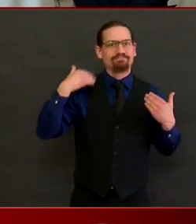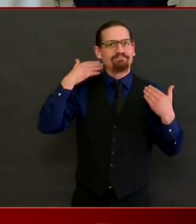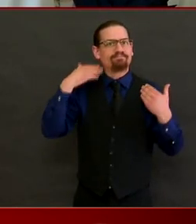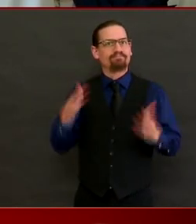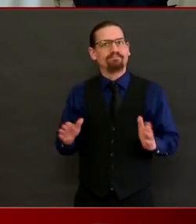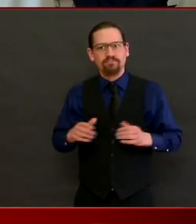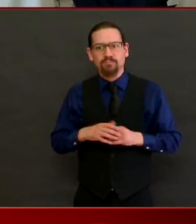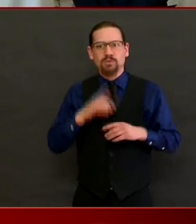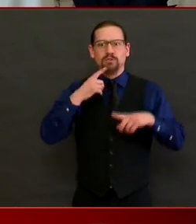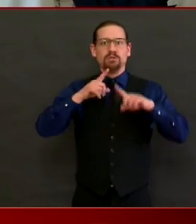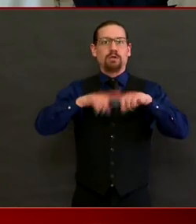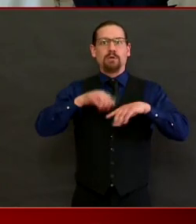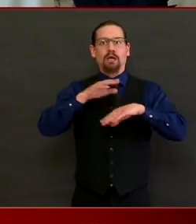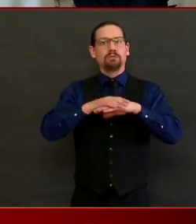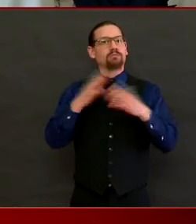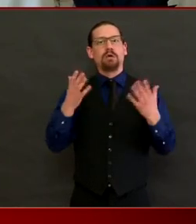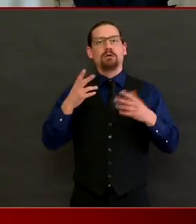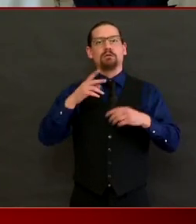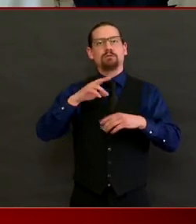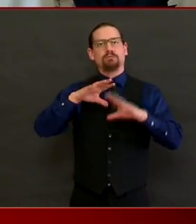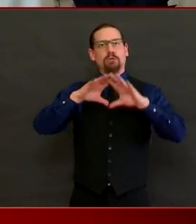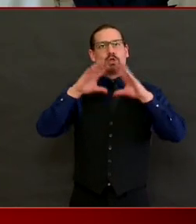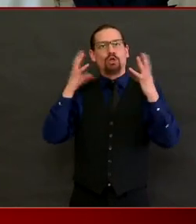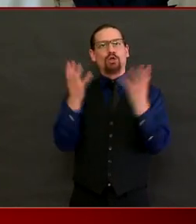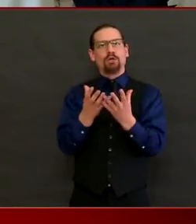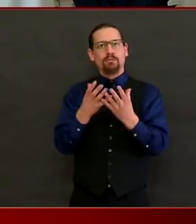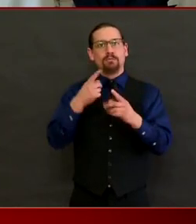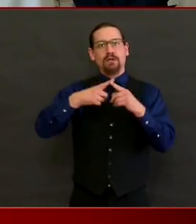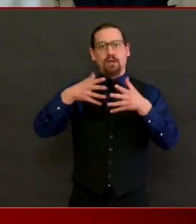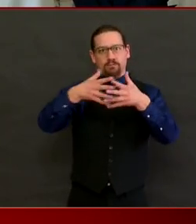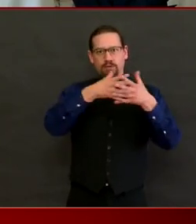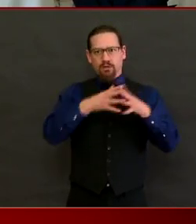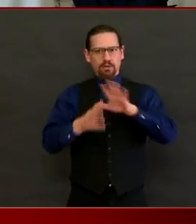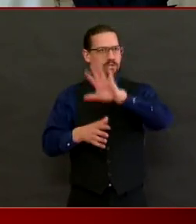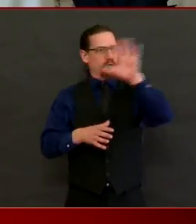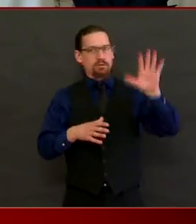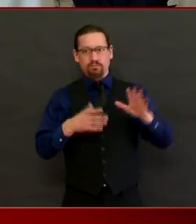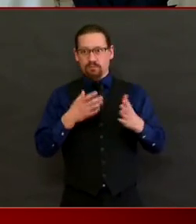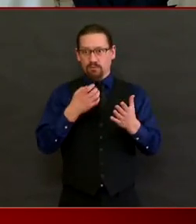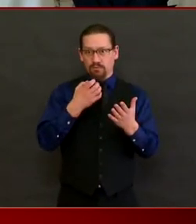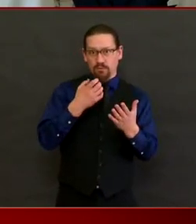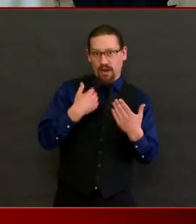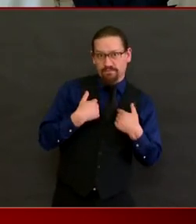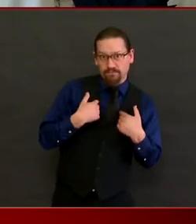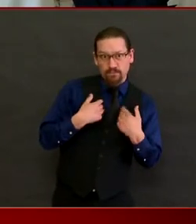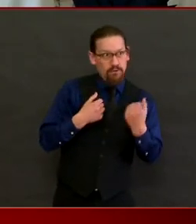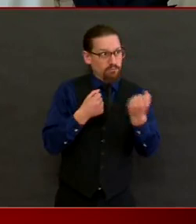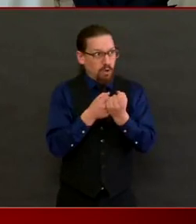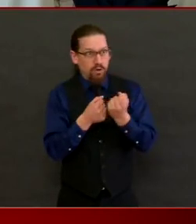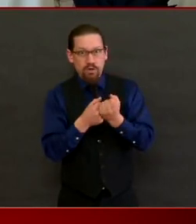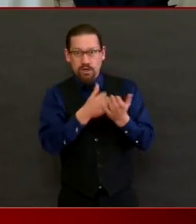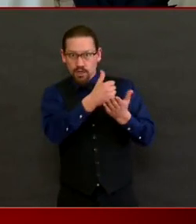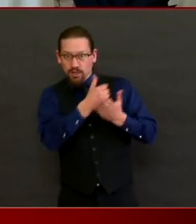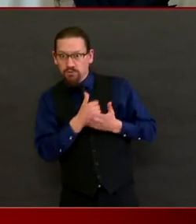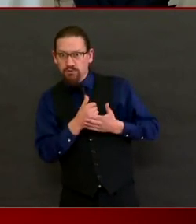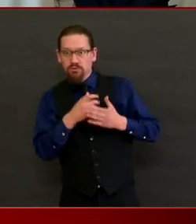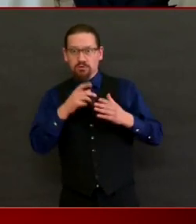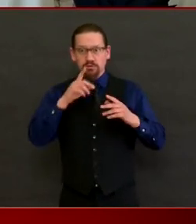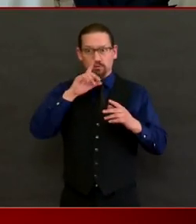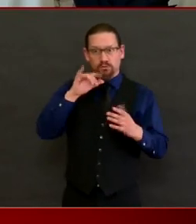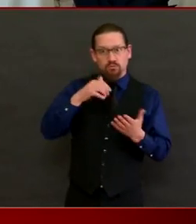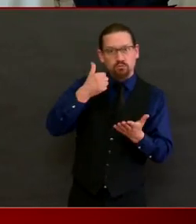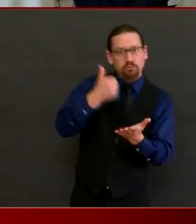as a nation with respect to a treatment. If we're much further along with effective treatments, then that would also